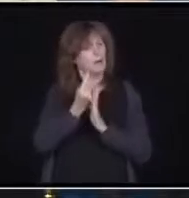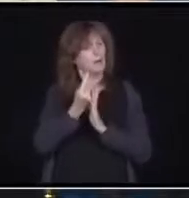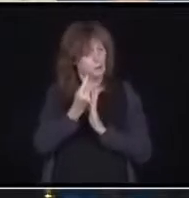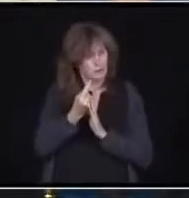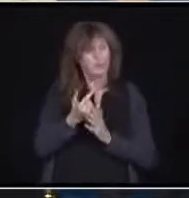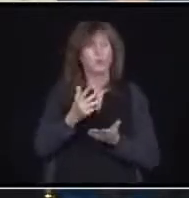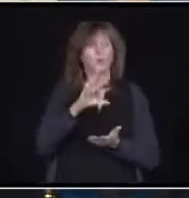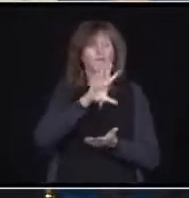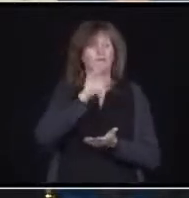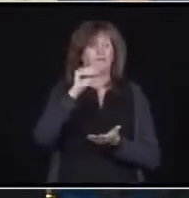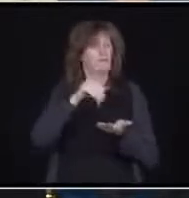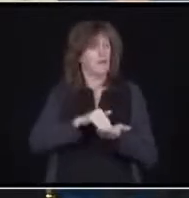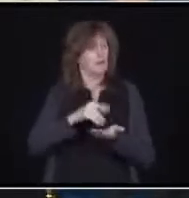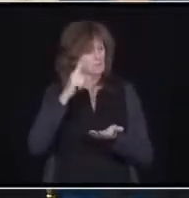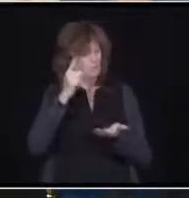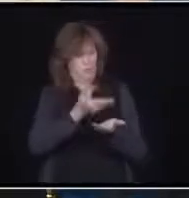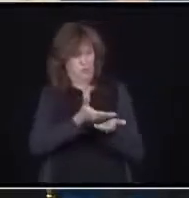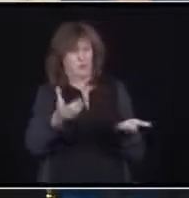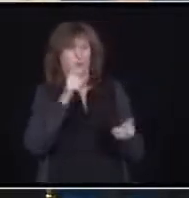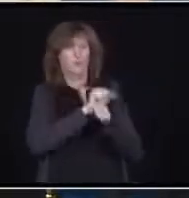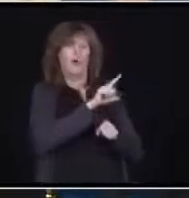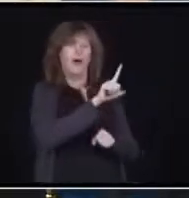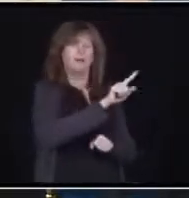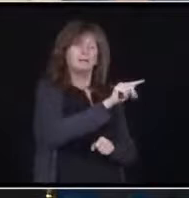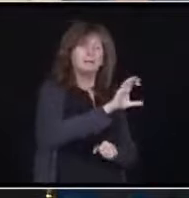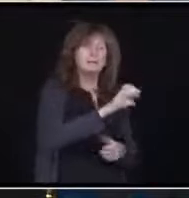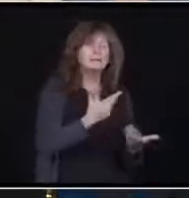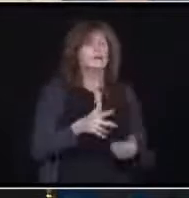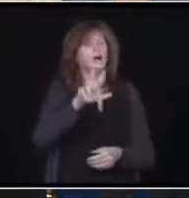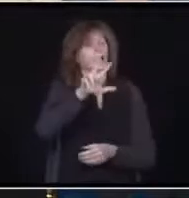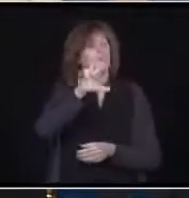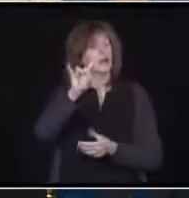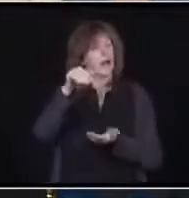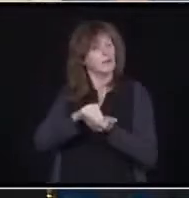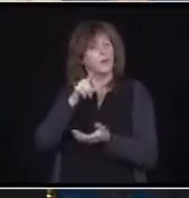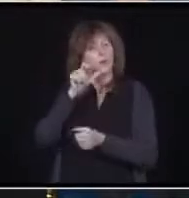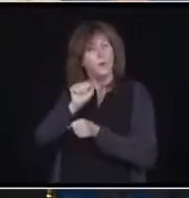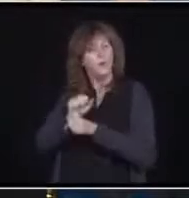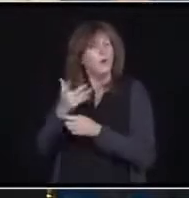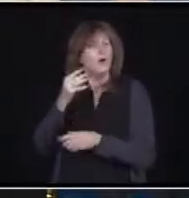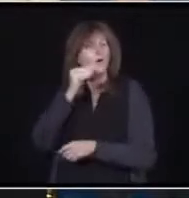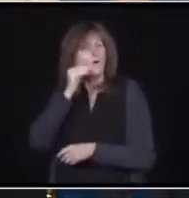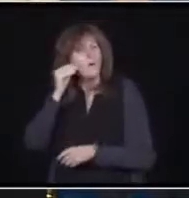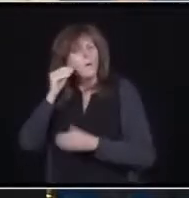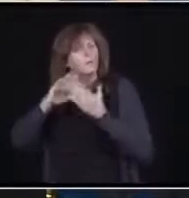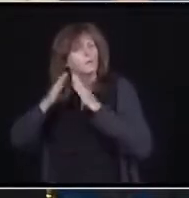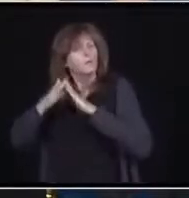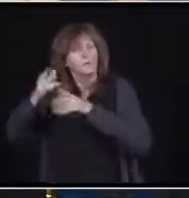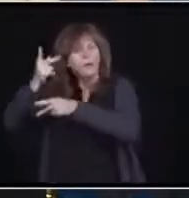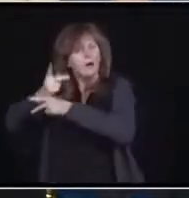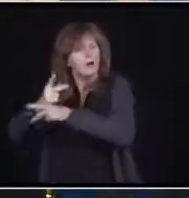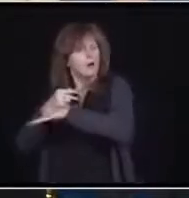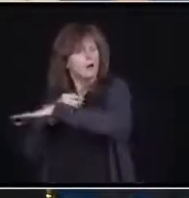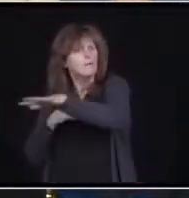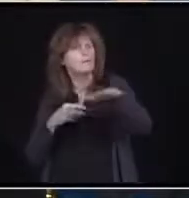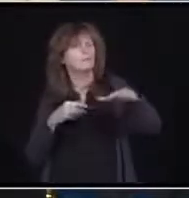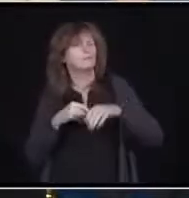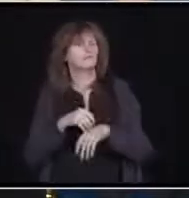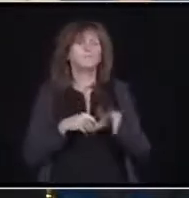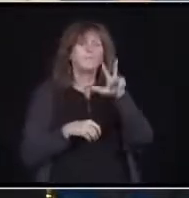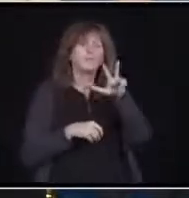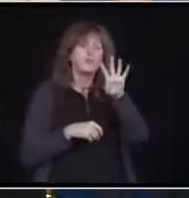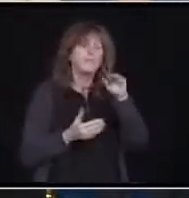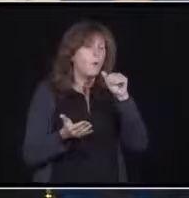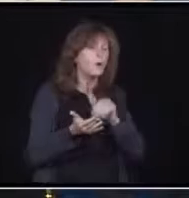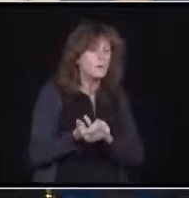for 38,000 eligible PSWs in home and community care, and for 34,000 eligible PSWs